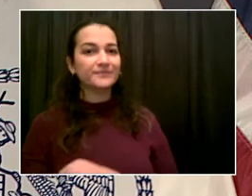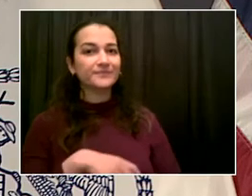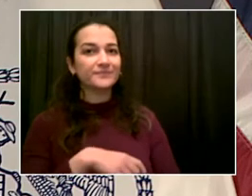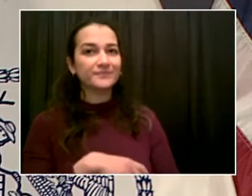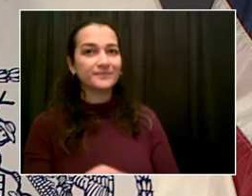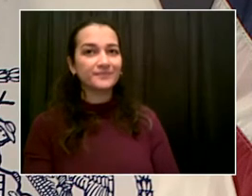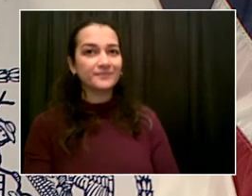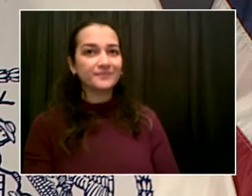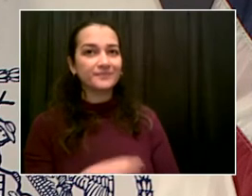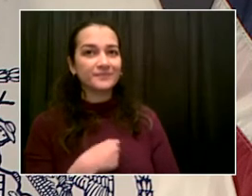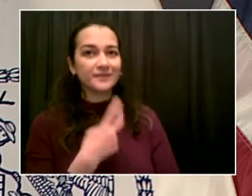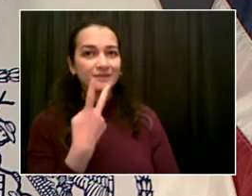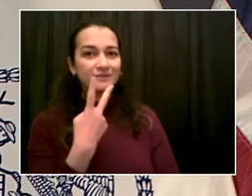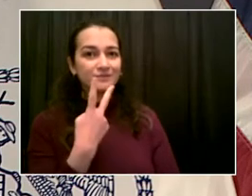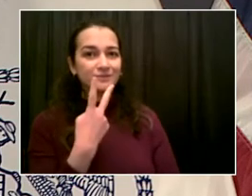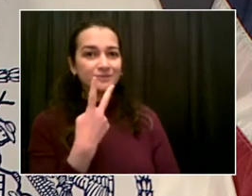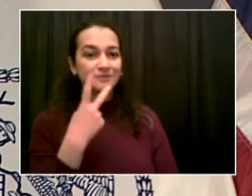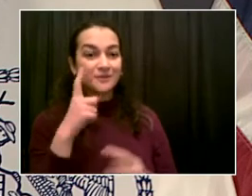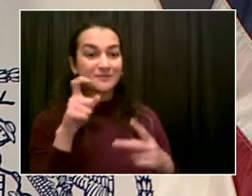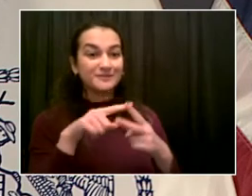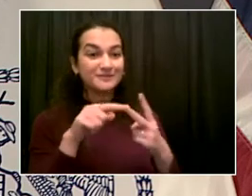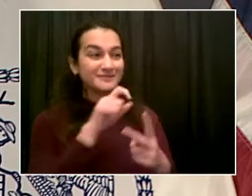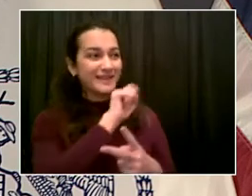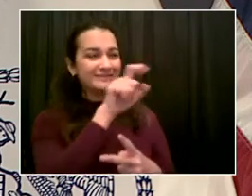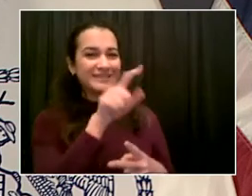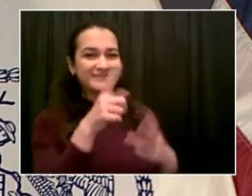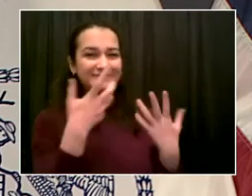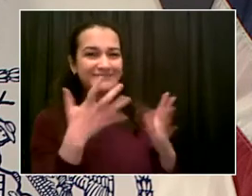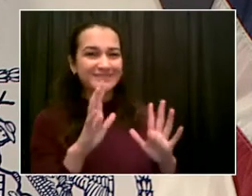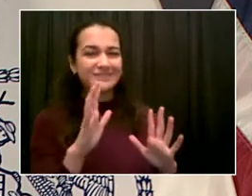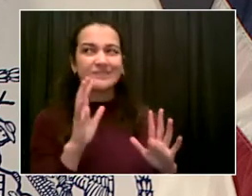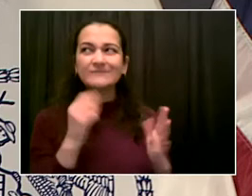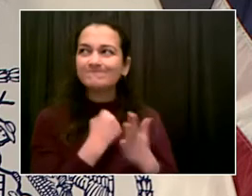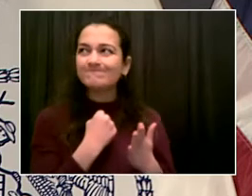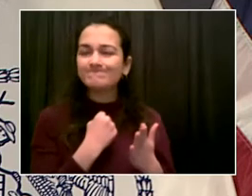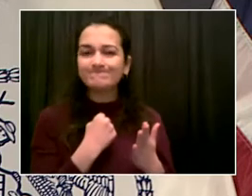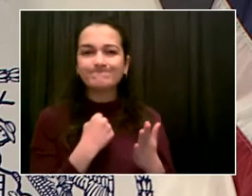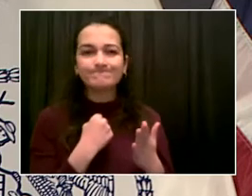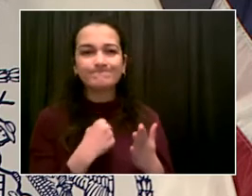really clarify on this mass thing. I know this has been asked a couple of times, but it's a little confusing.